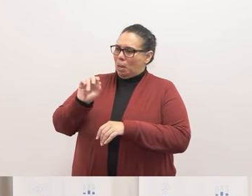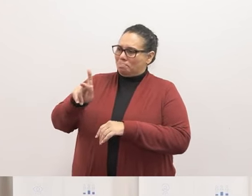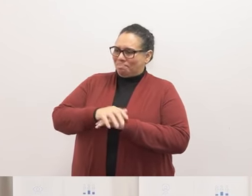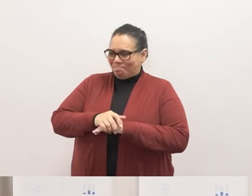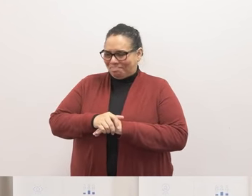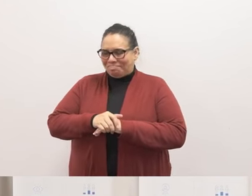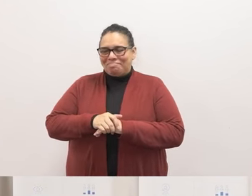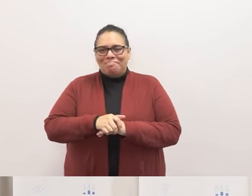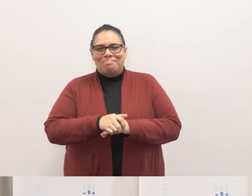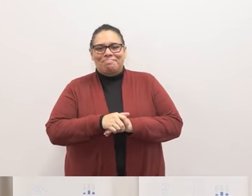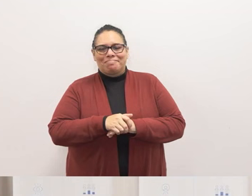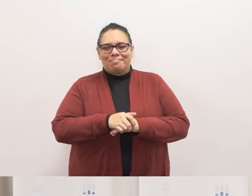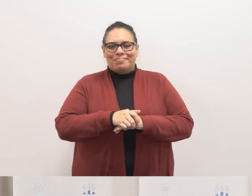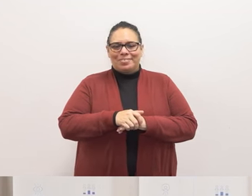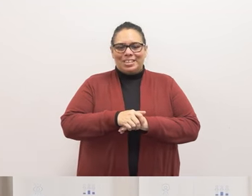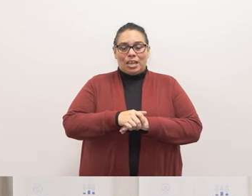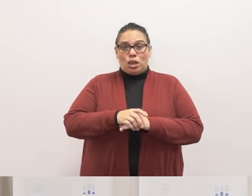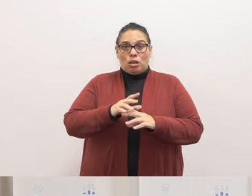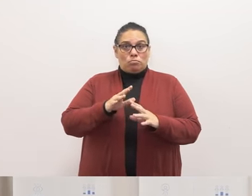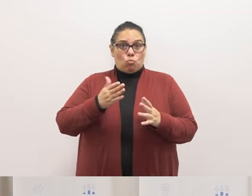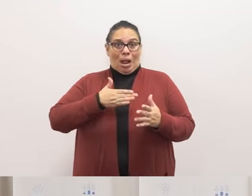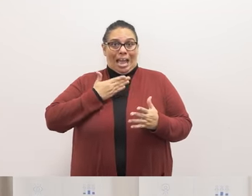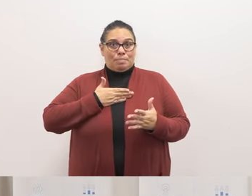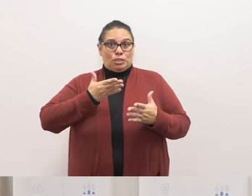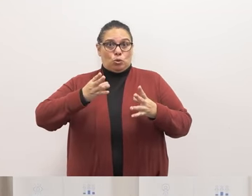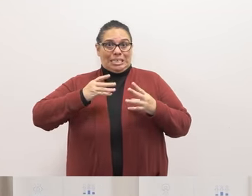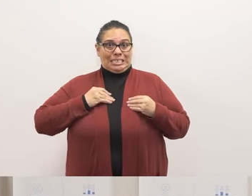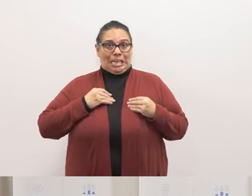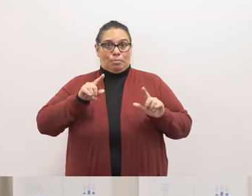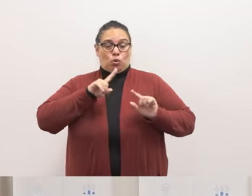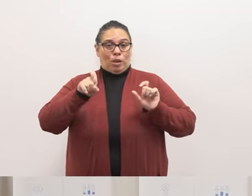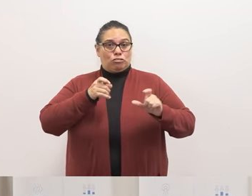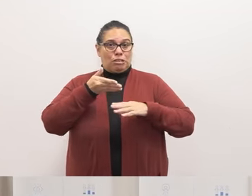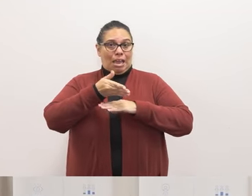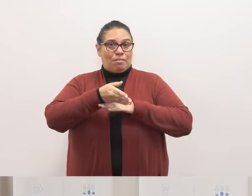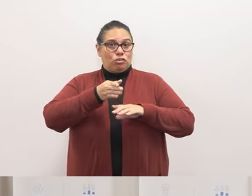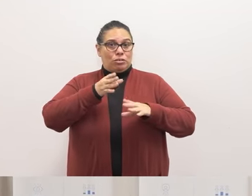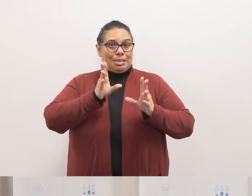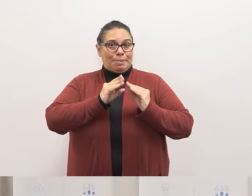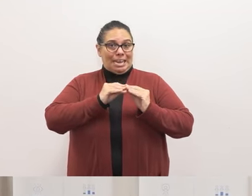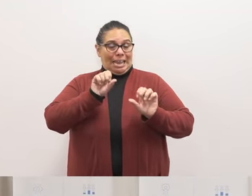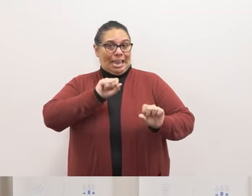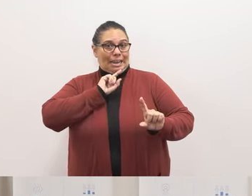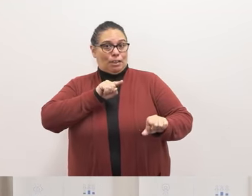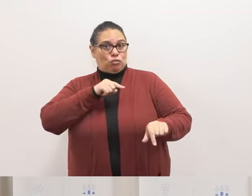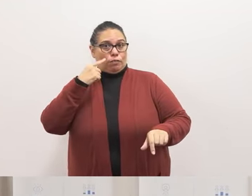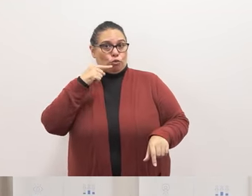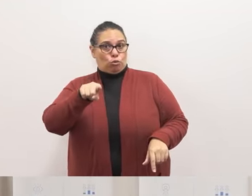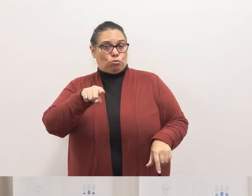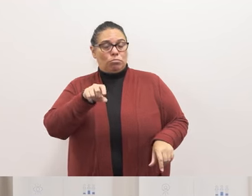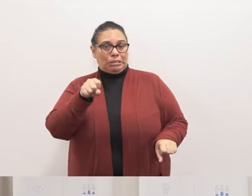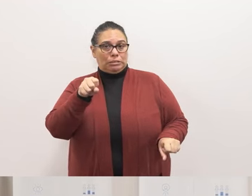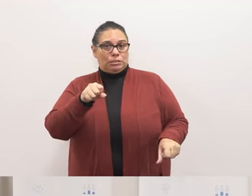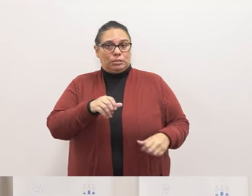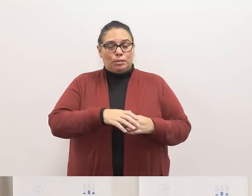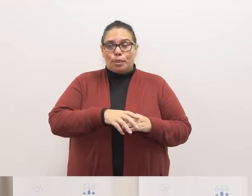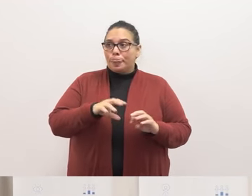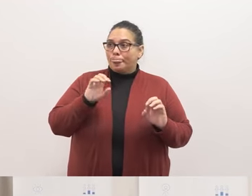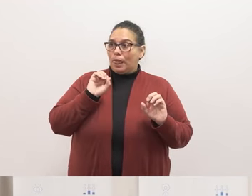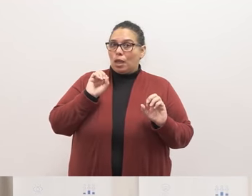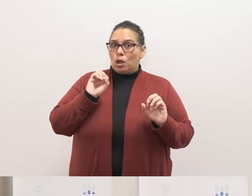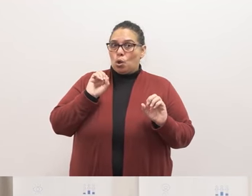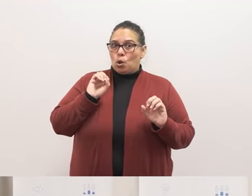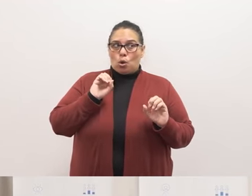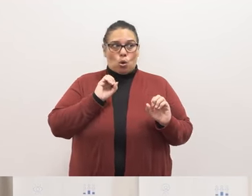we're happy to accept your questions after the meeting and can answer them for you okay so